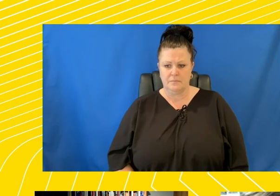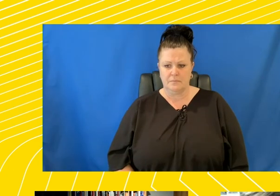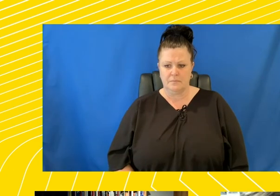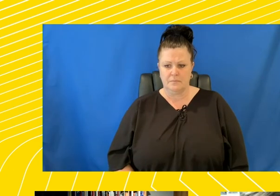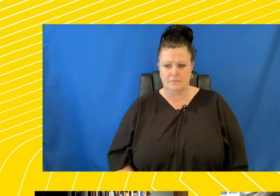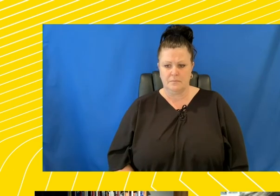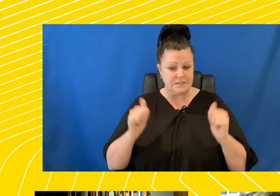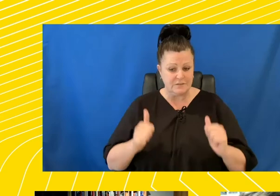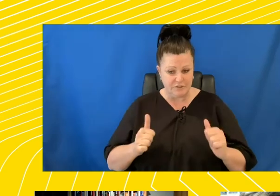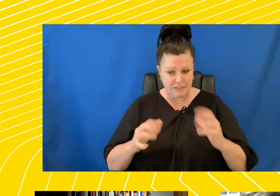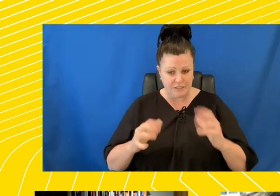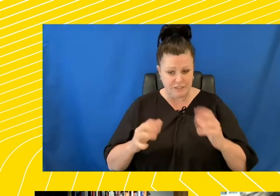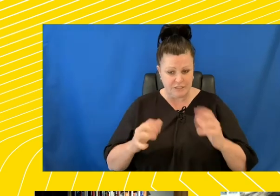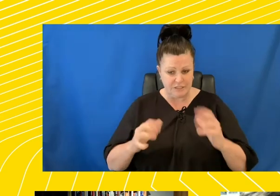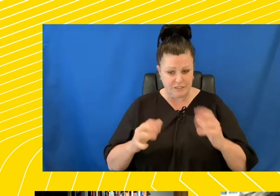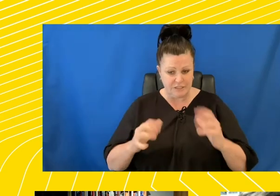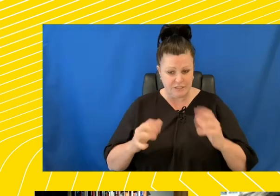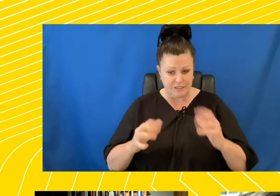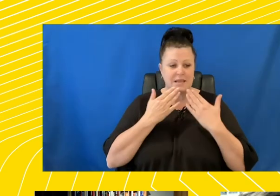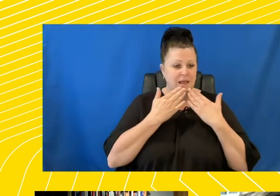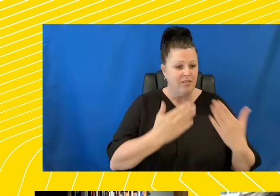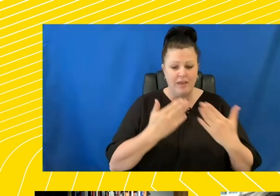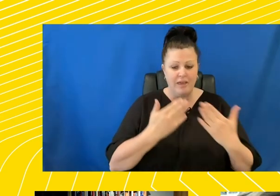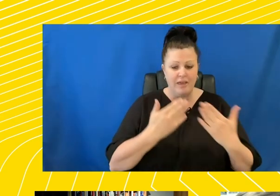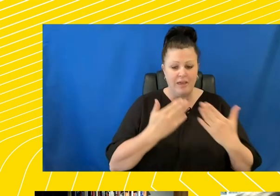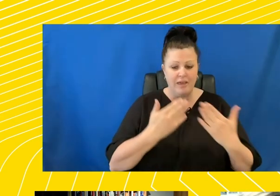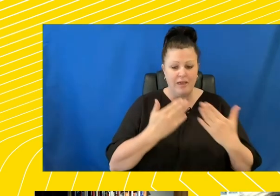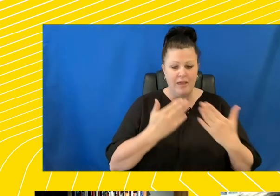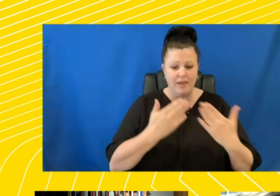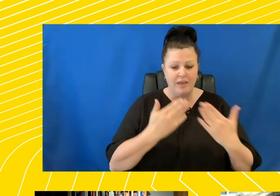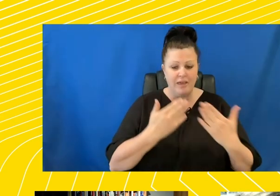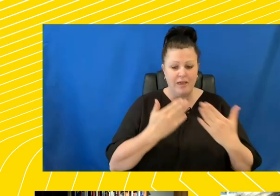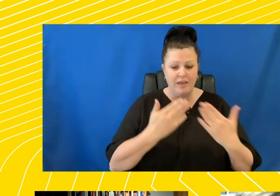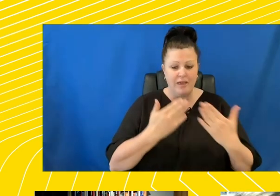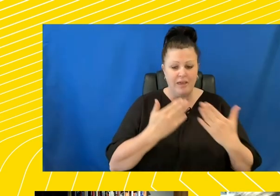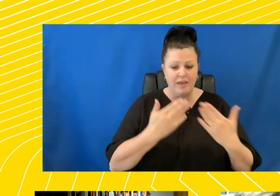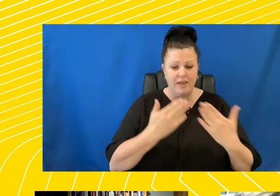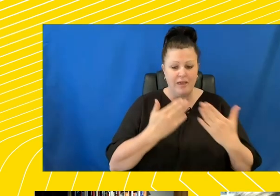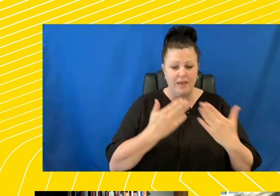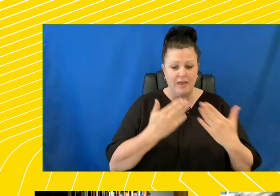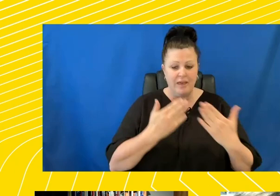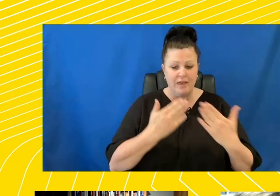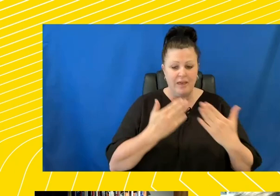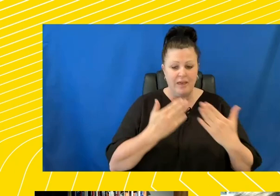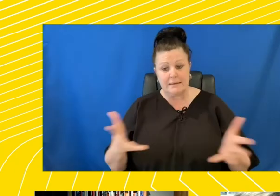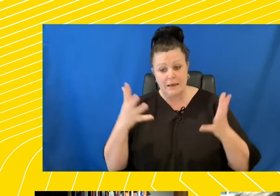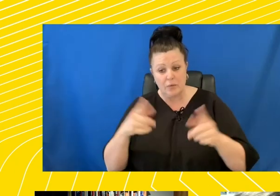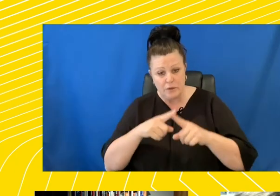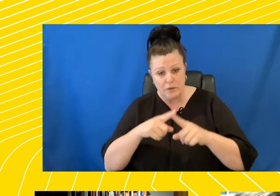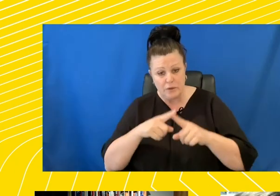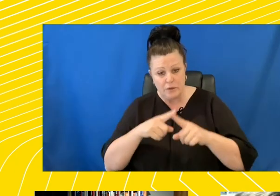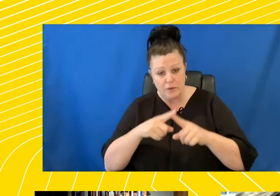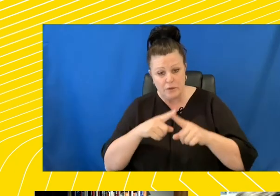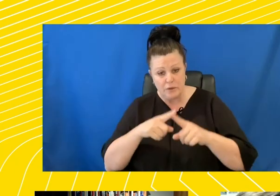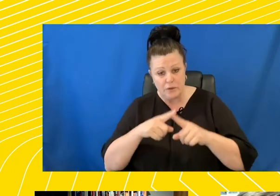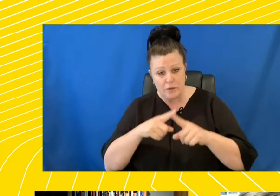all of our speakers and panelists, but I'd encourage you to continue or help us continue